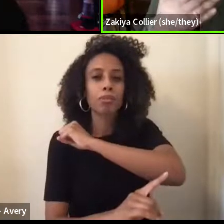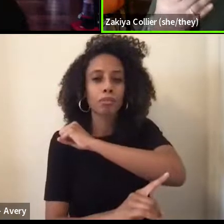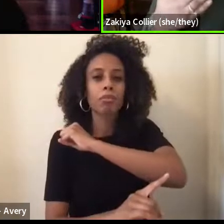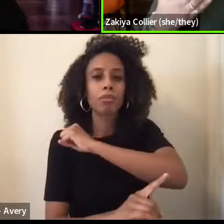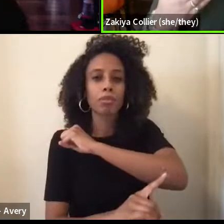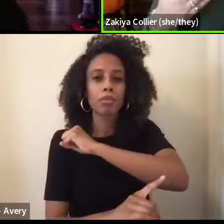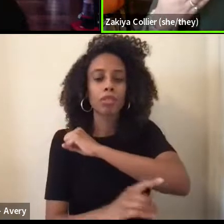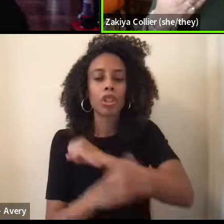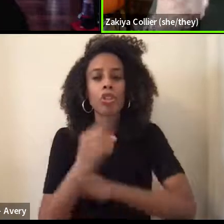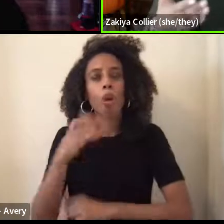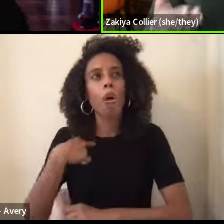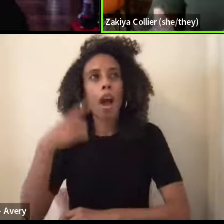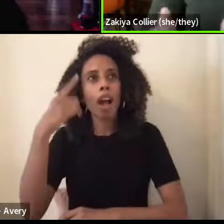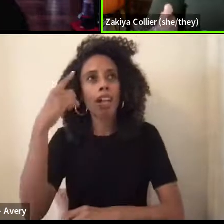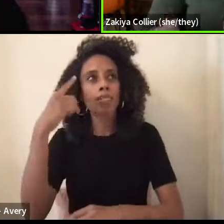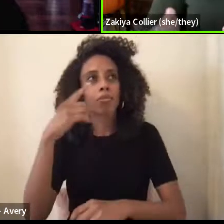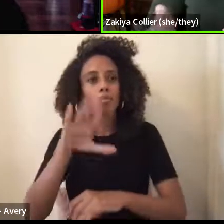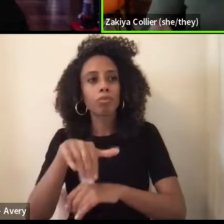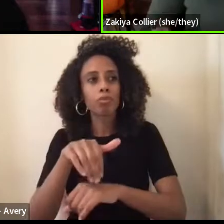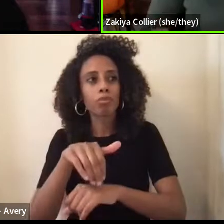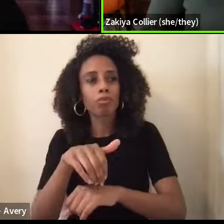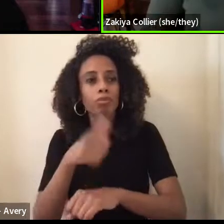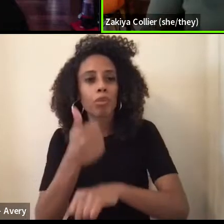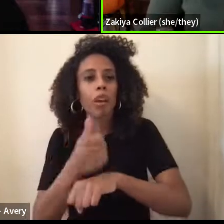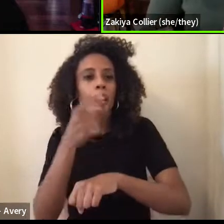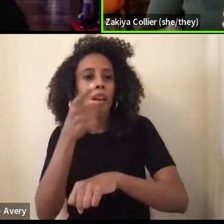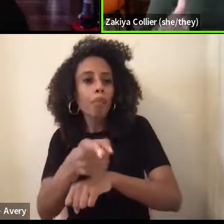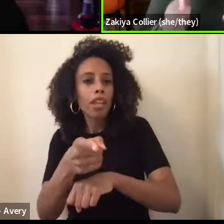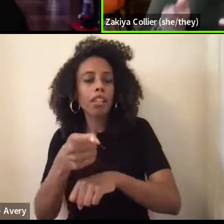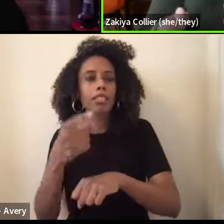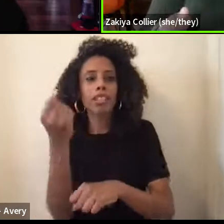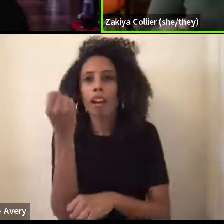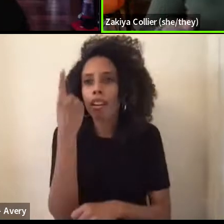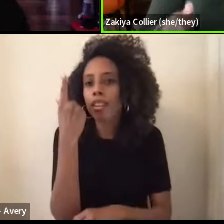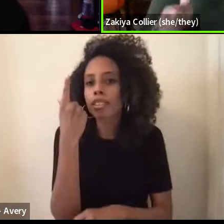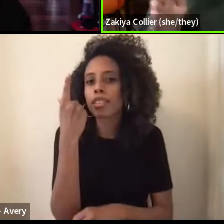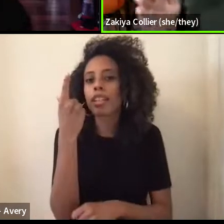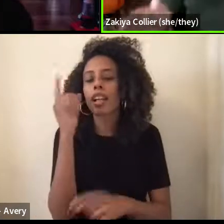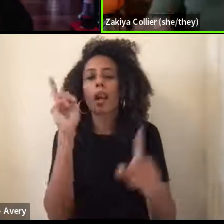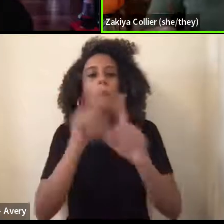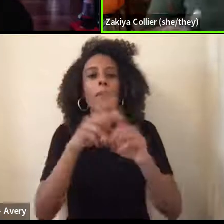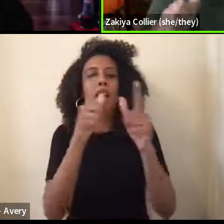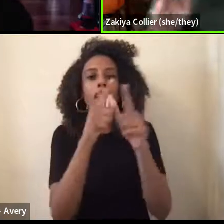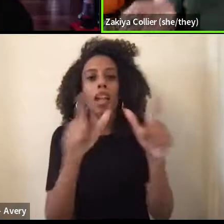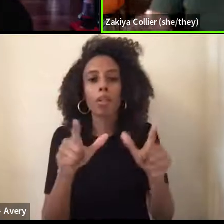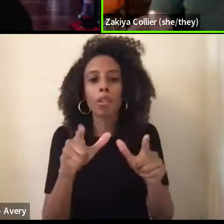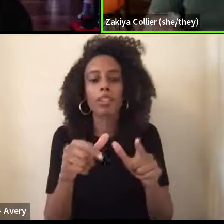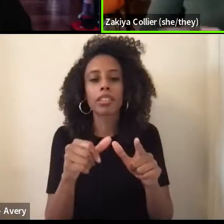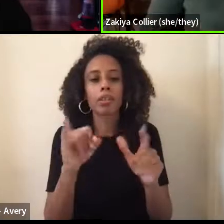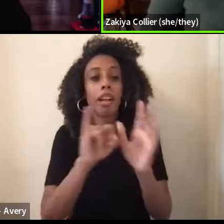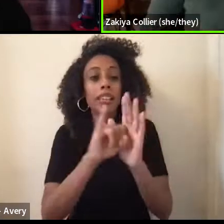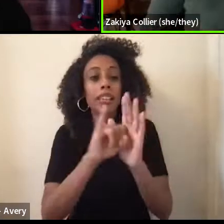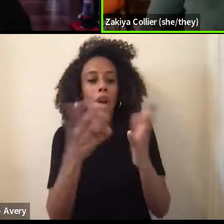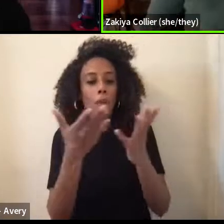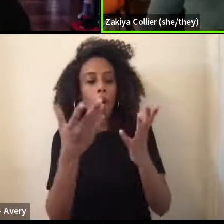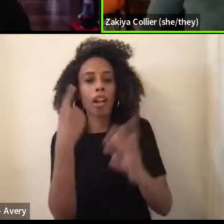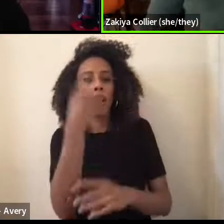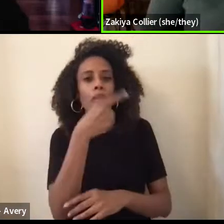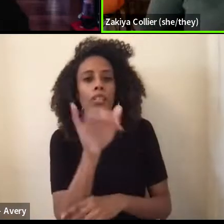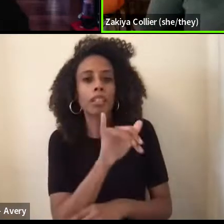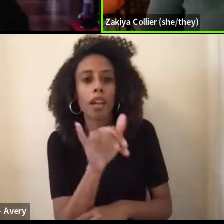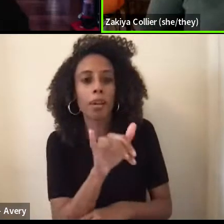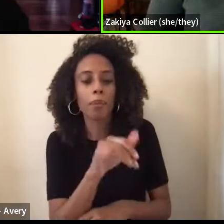framework to understand and put language to, and actually identify what that looks like, um,